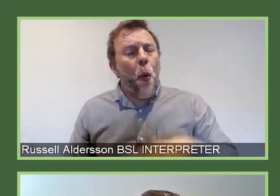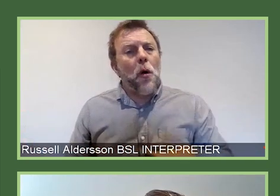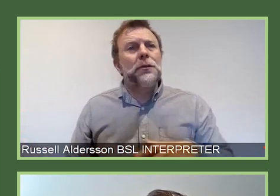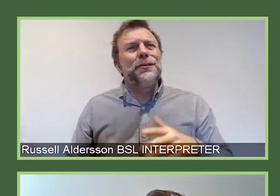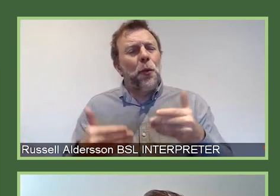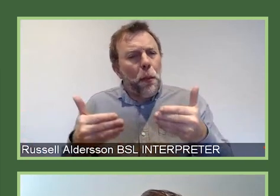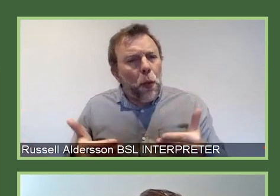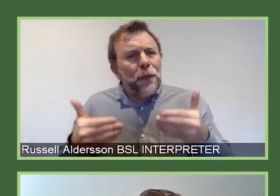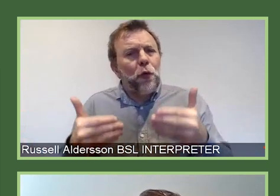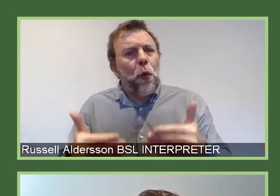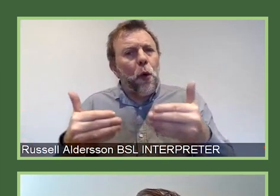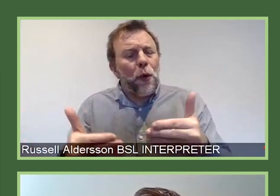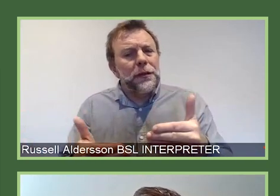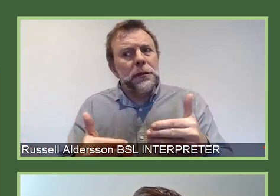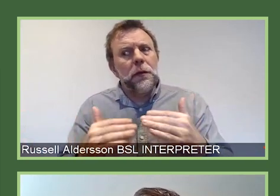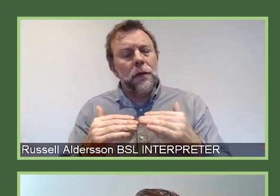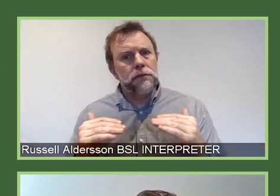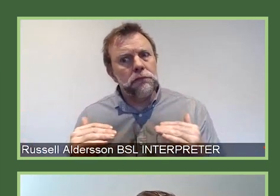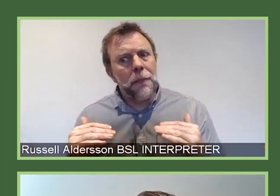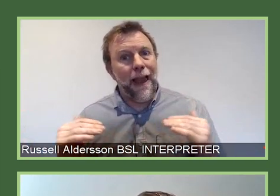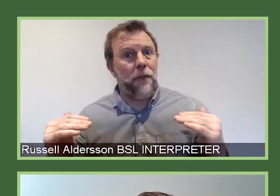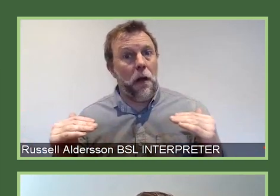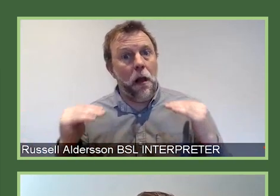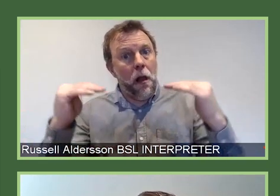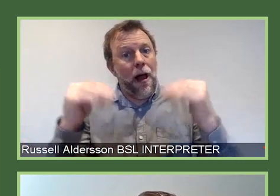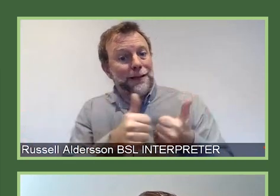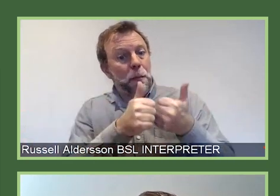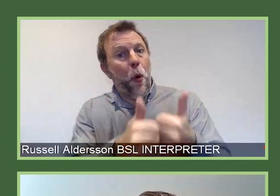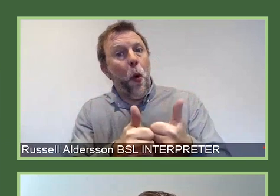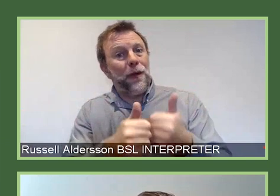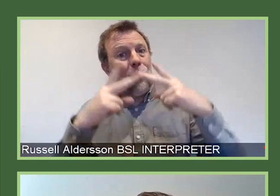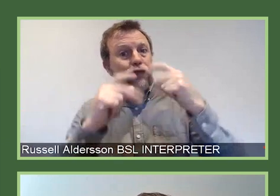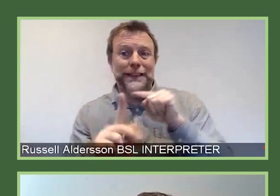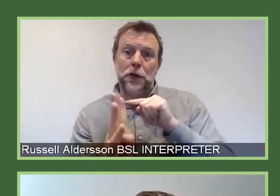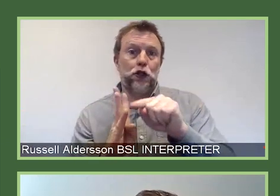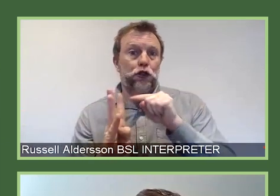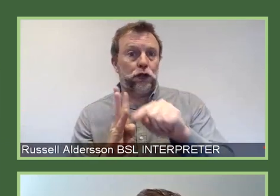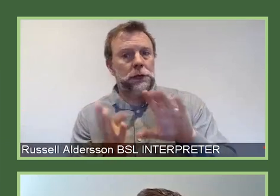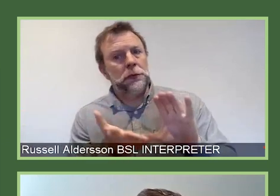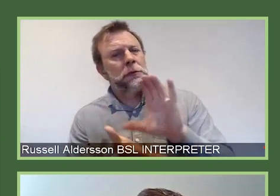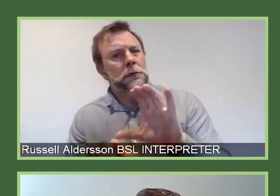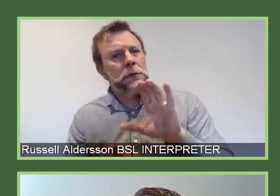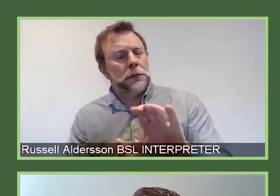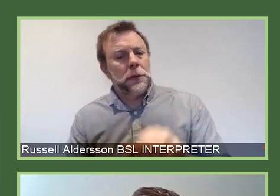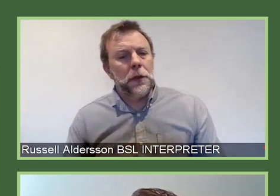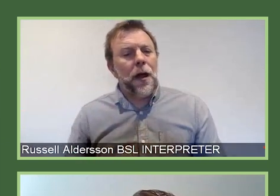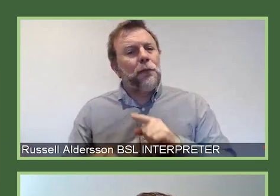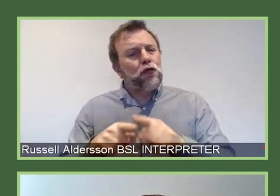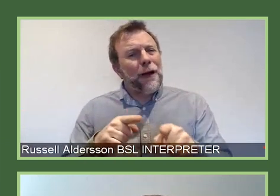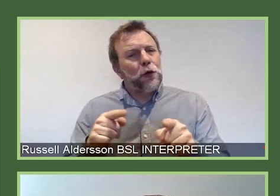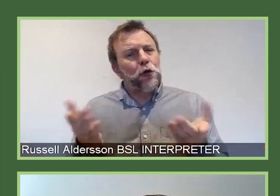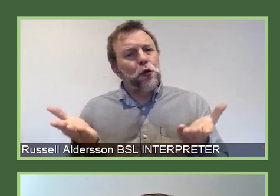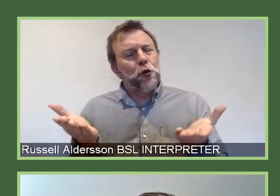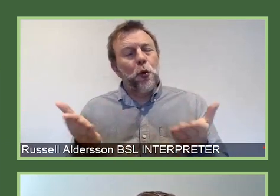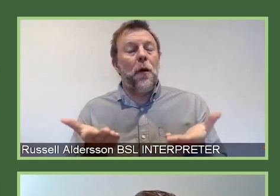increasing the level and length of support for researchers in our portfolio, and try to shift the balance of our funding